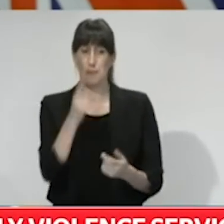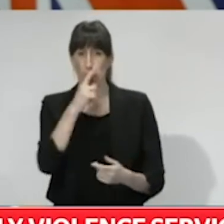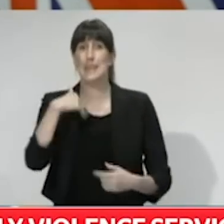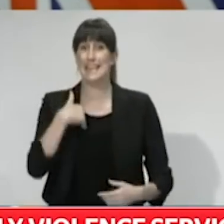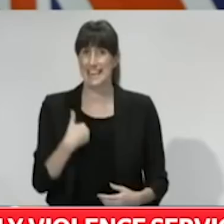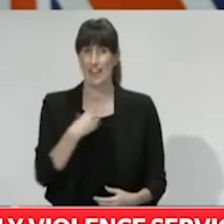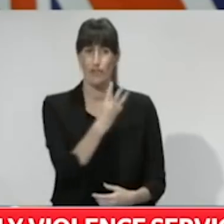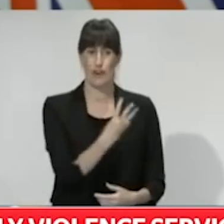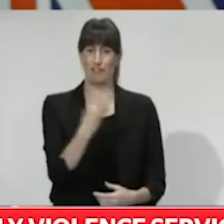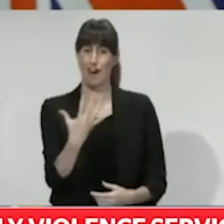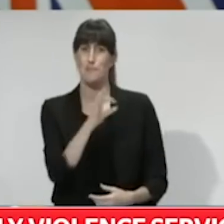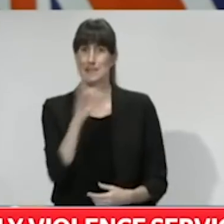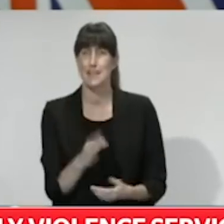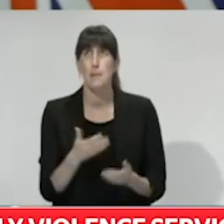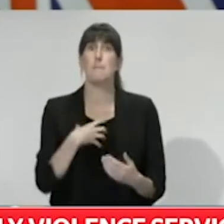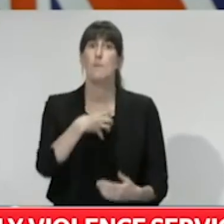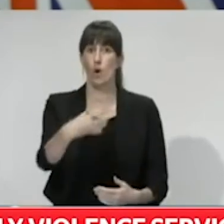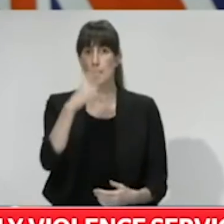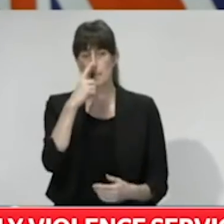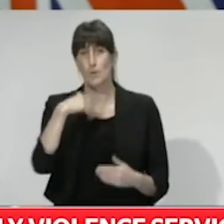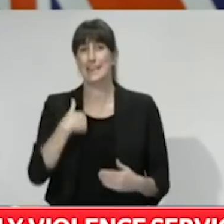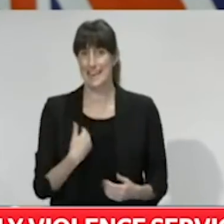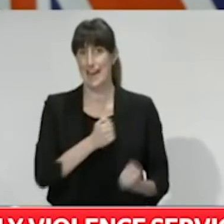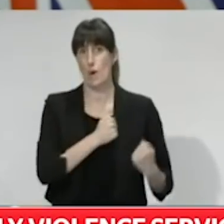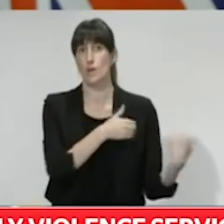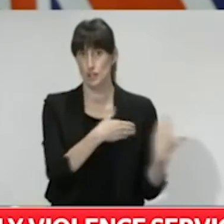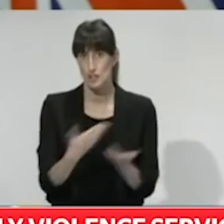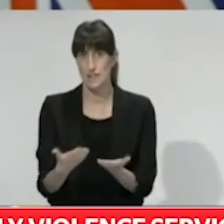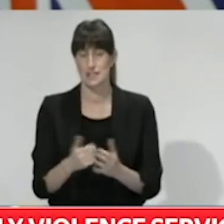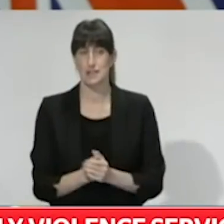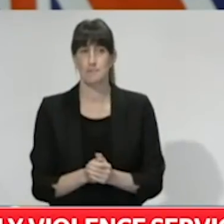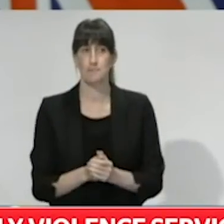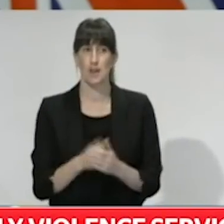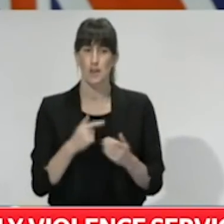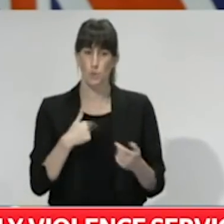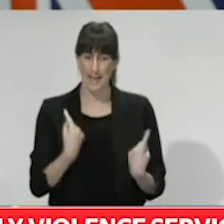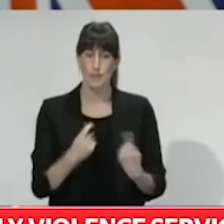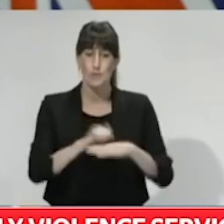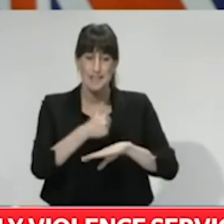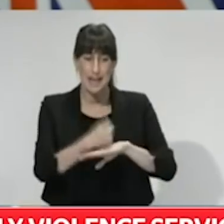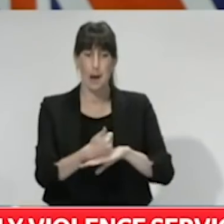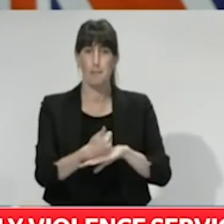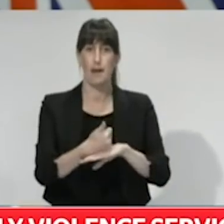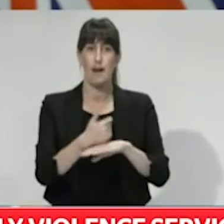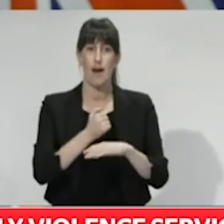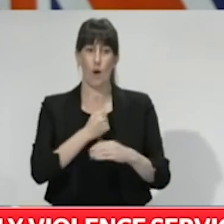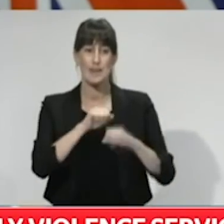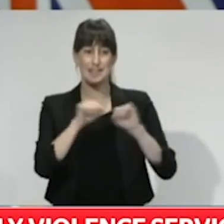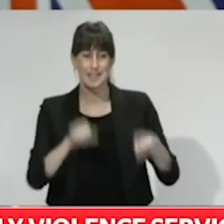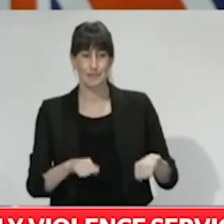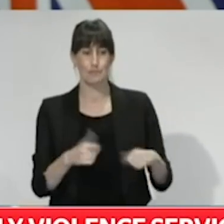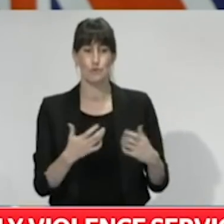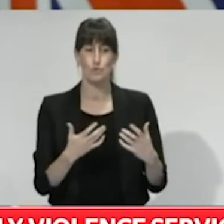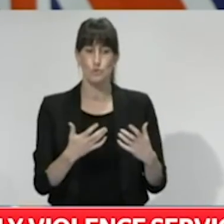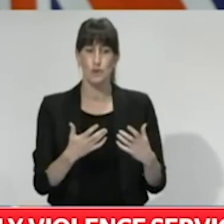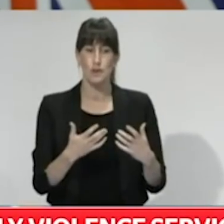flexible, to rapidly pivot from face-to-face to largely remote processes while still making sure that the safety of